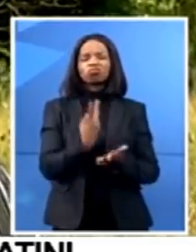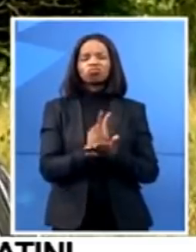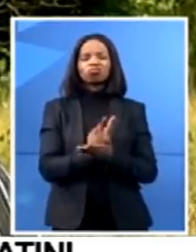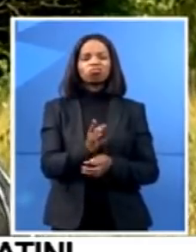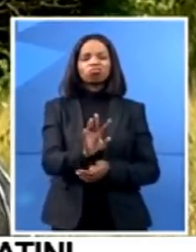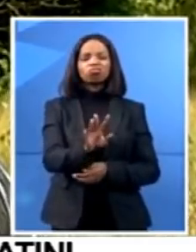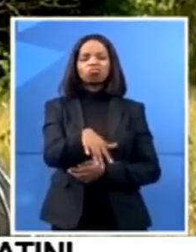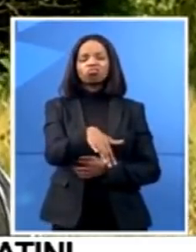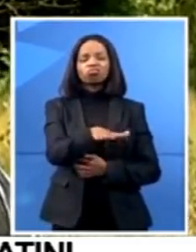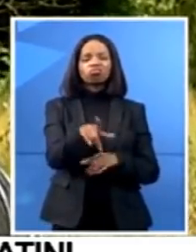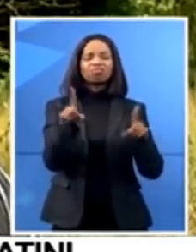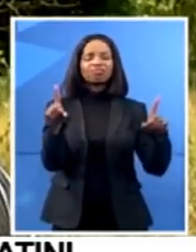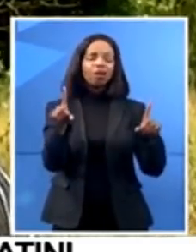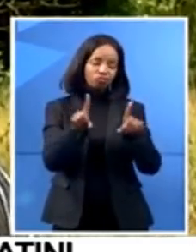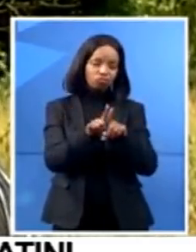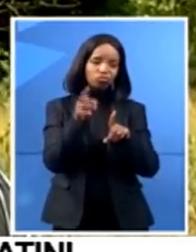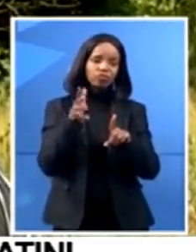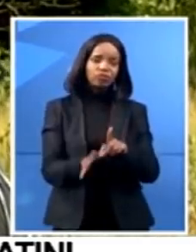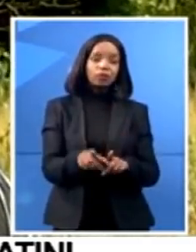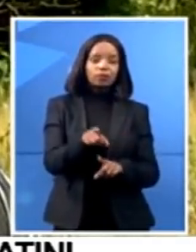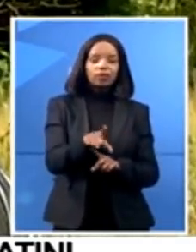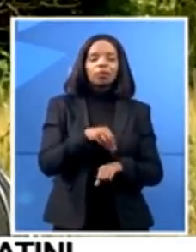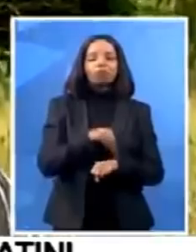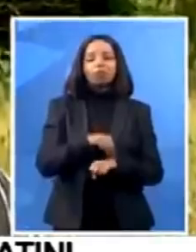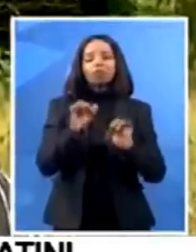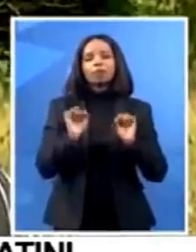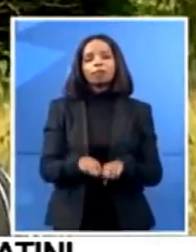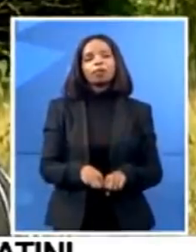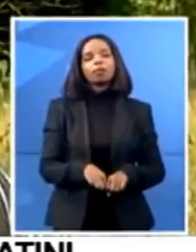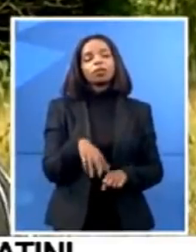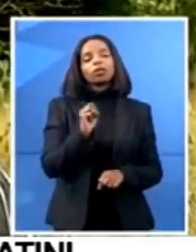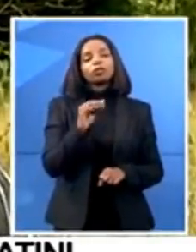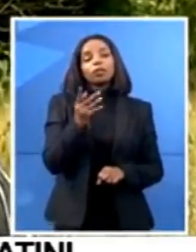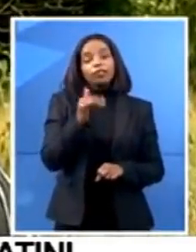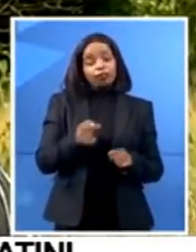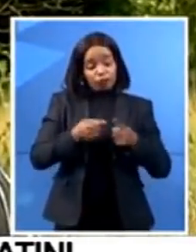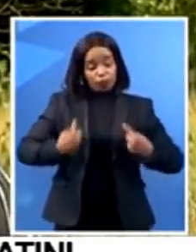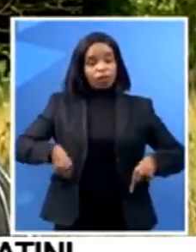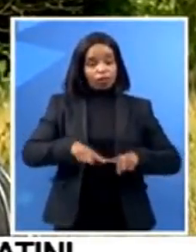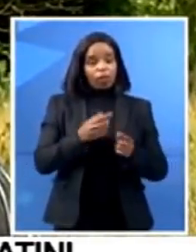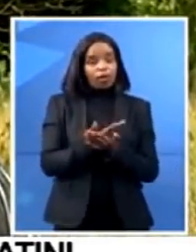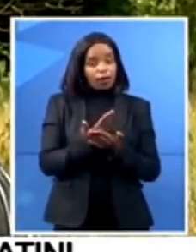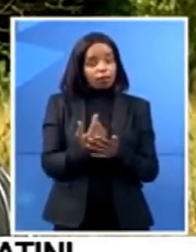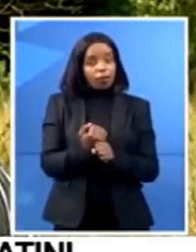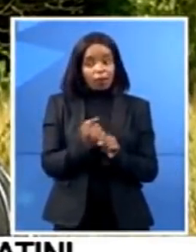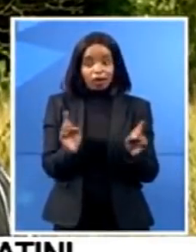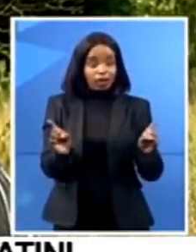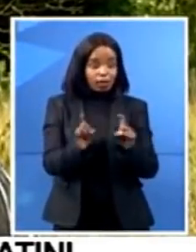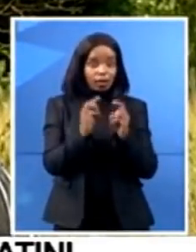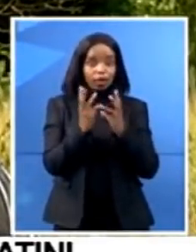is. If we're able to to to to mobilize our people to understand the importance of social distance,